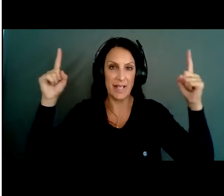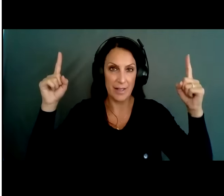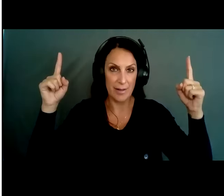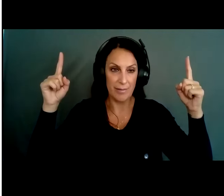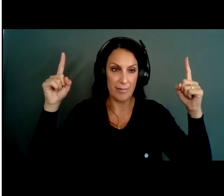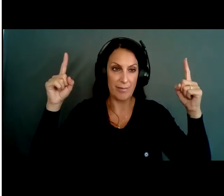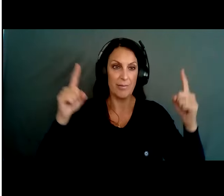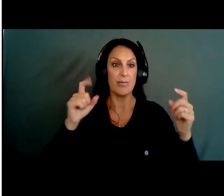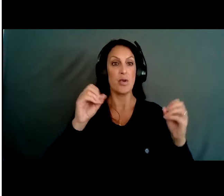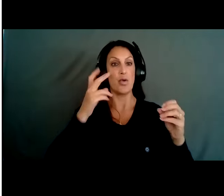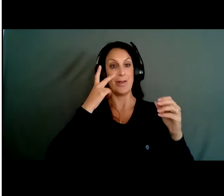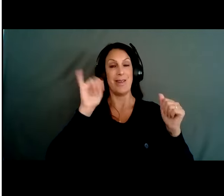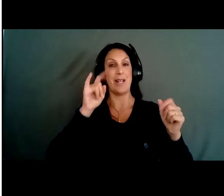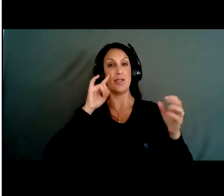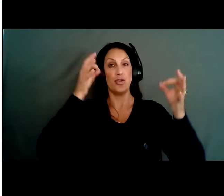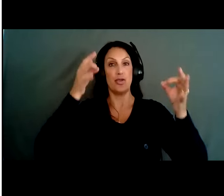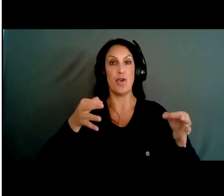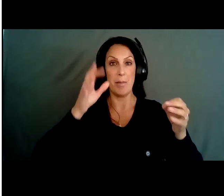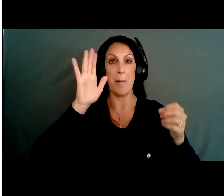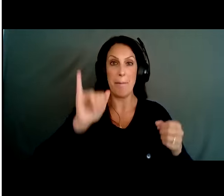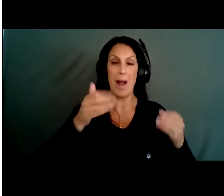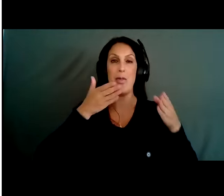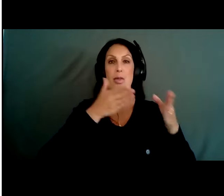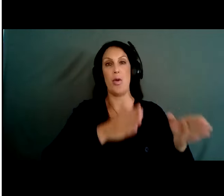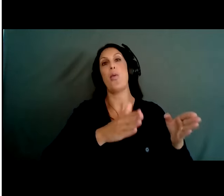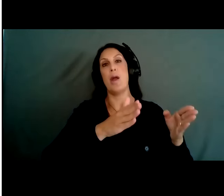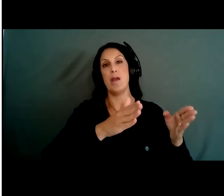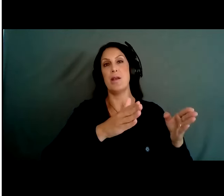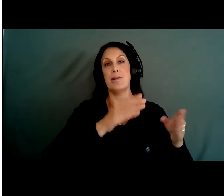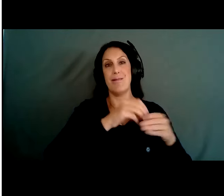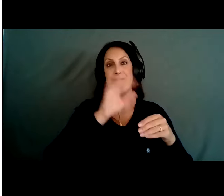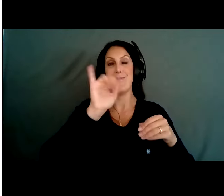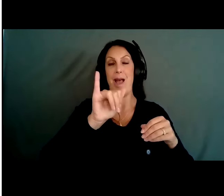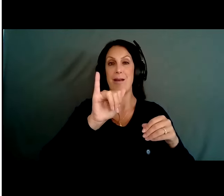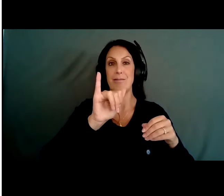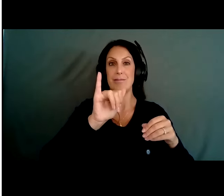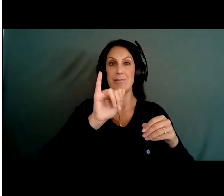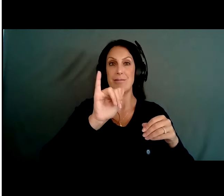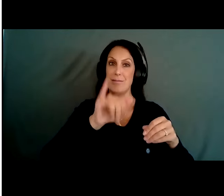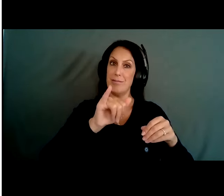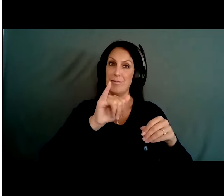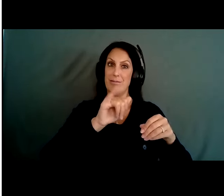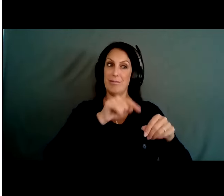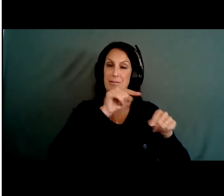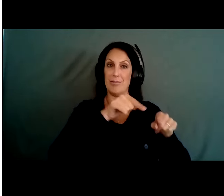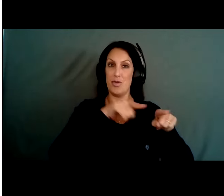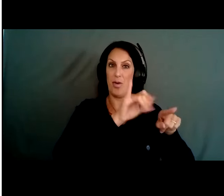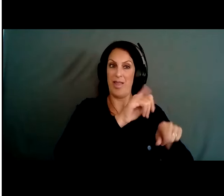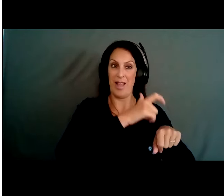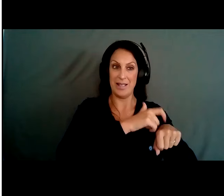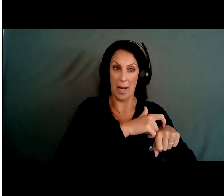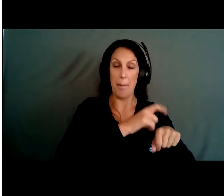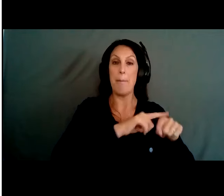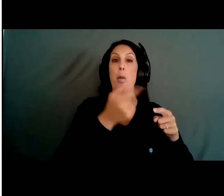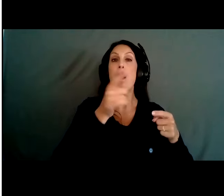lethality is greatly determined by the means or mechanism that's used in that attempt. But again, choice of those means and mechanisms